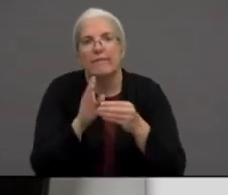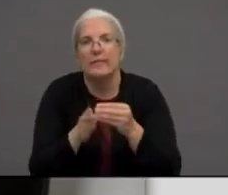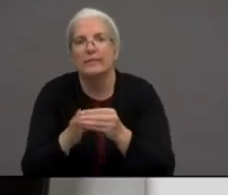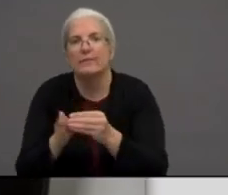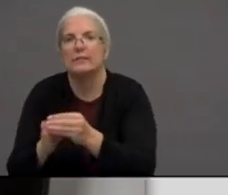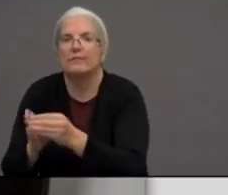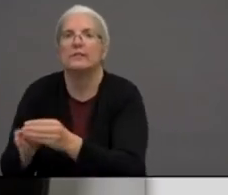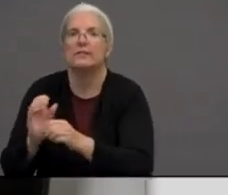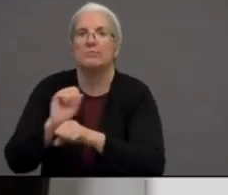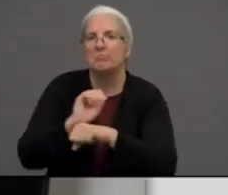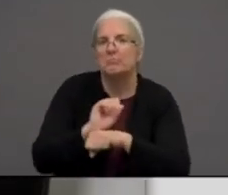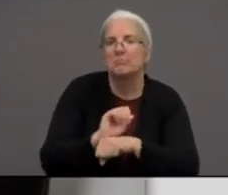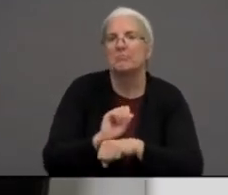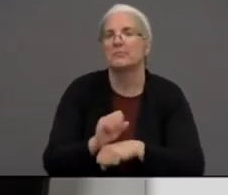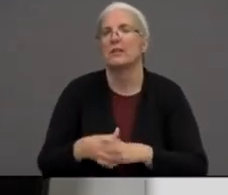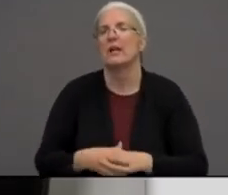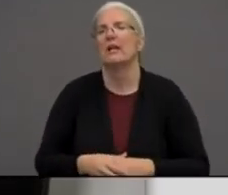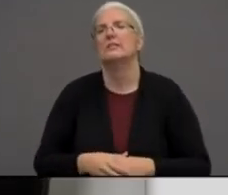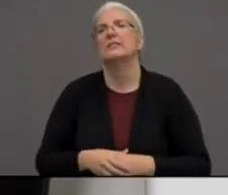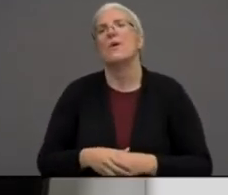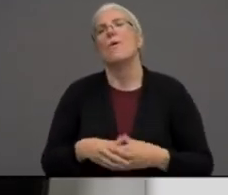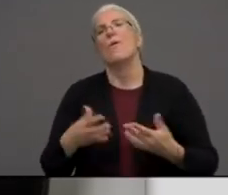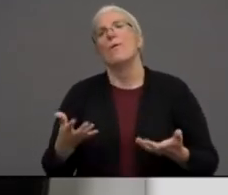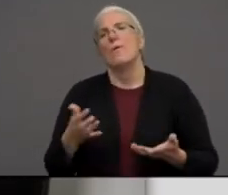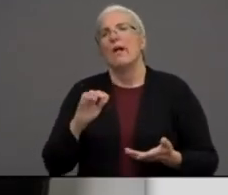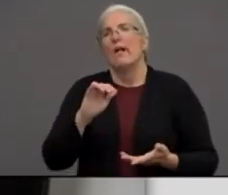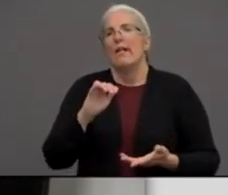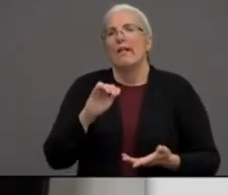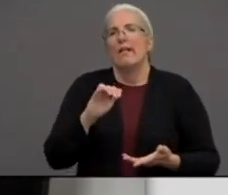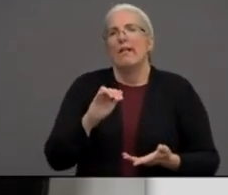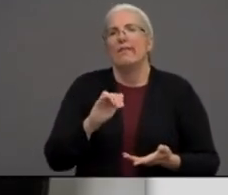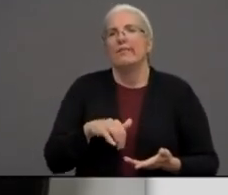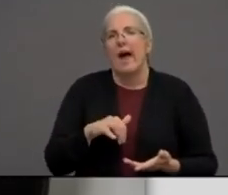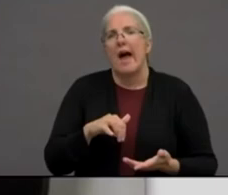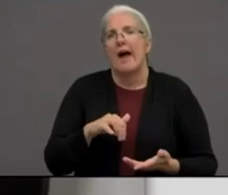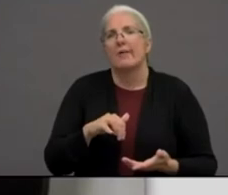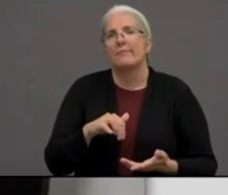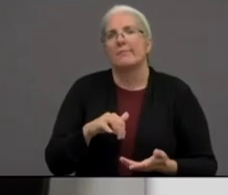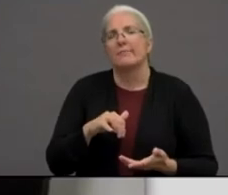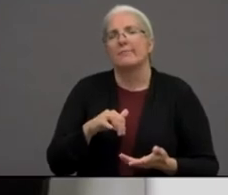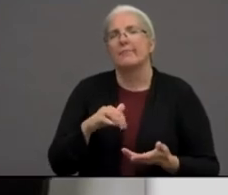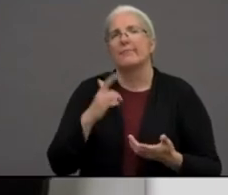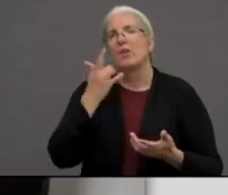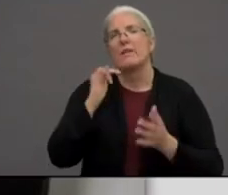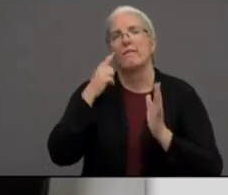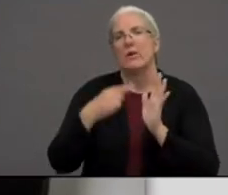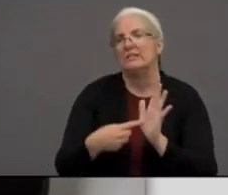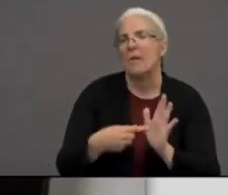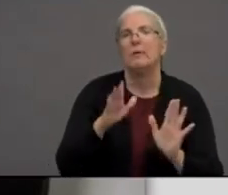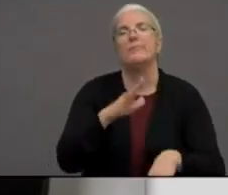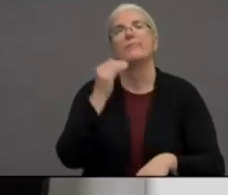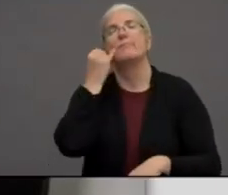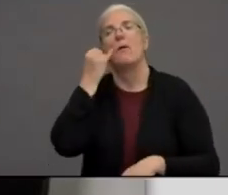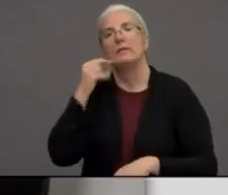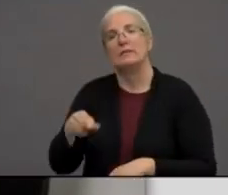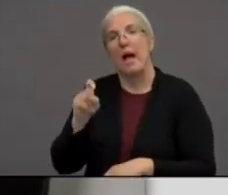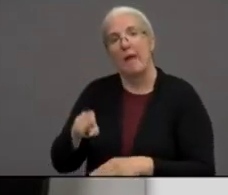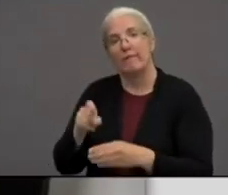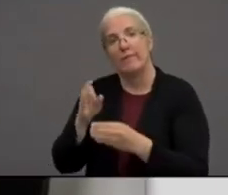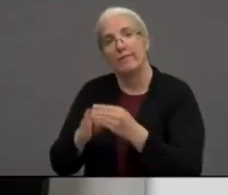And so that can look like, say he has math. We tell him, you can have your lunch when your math work is